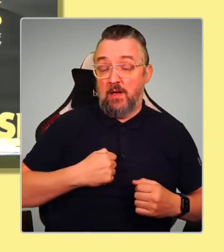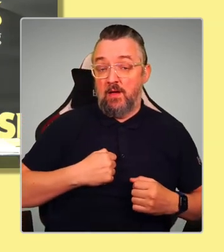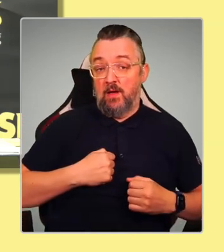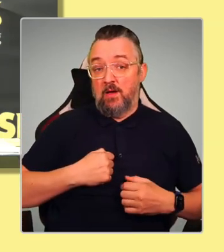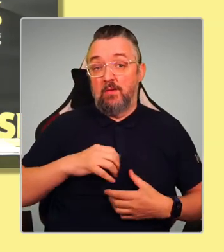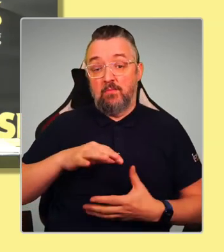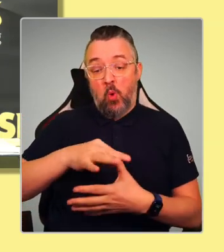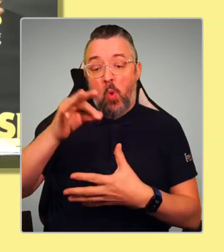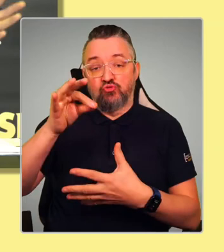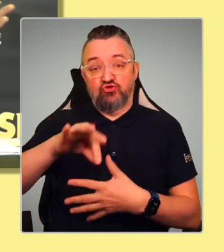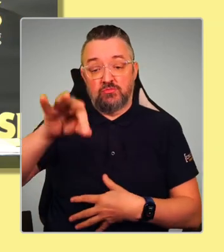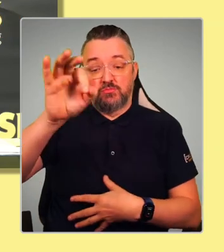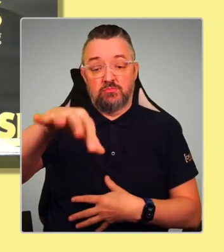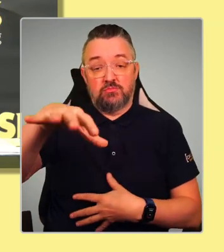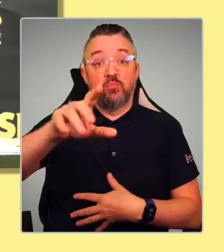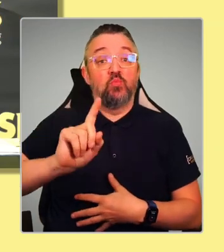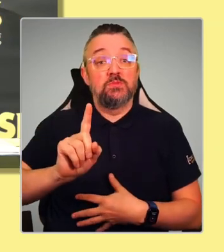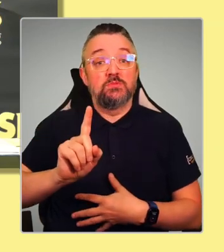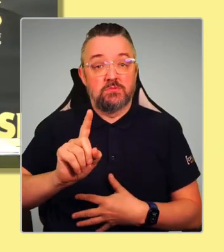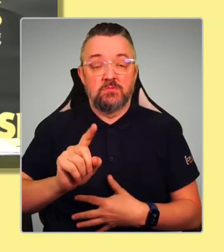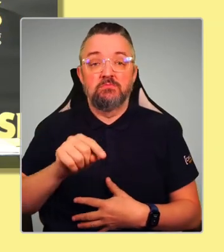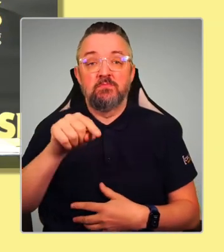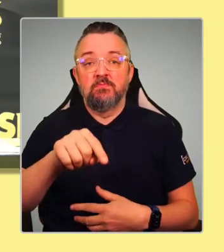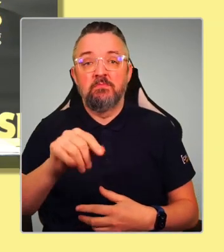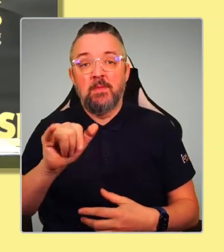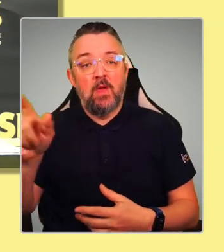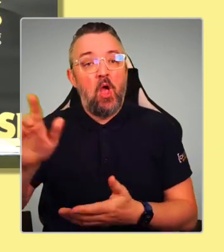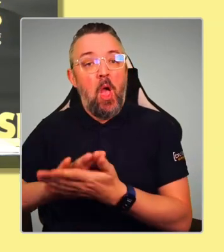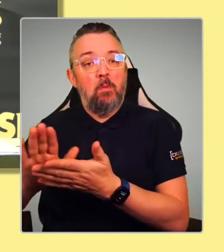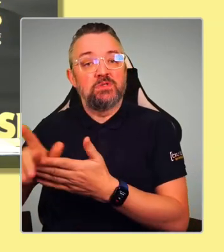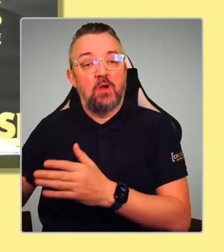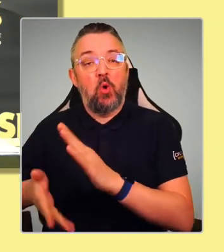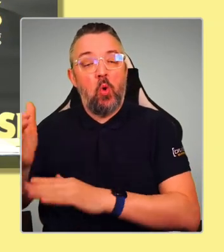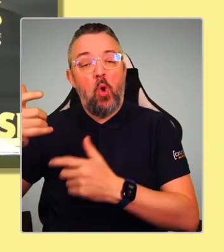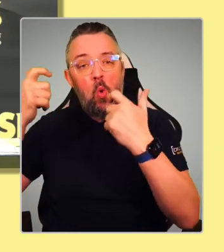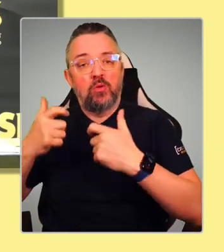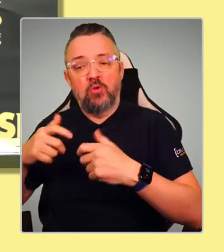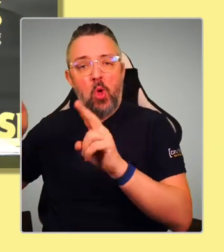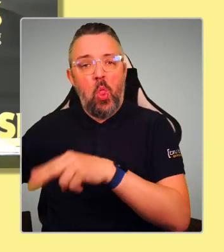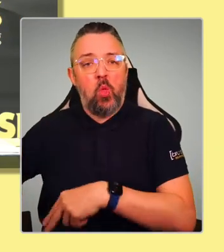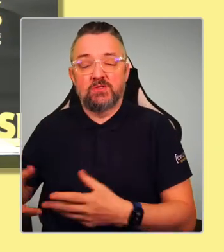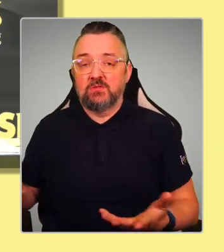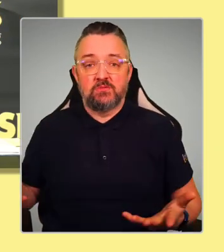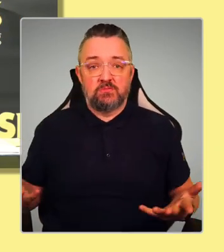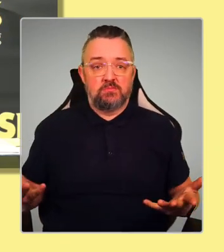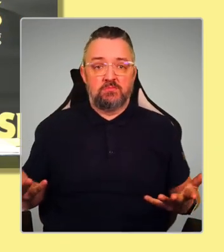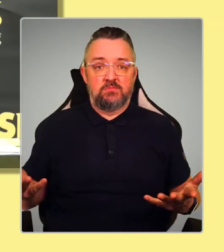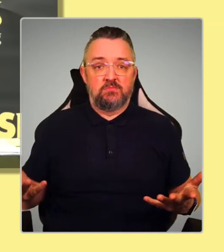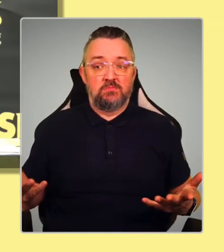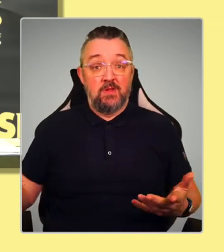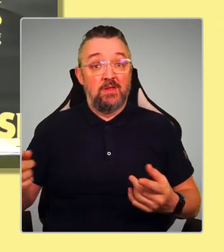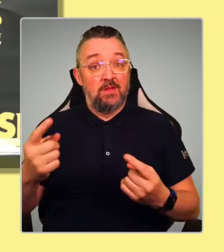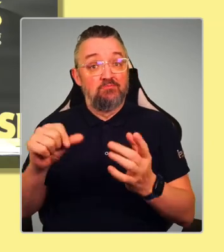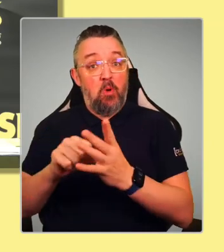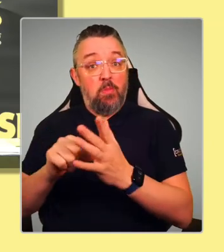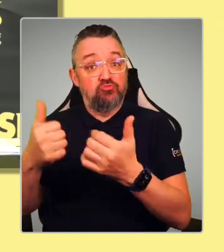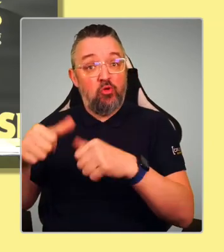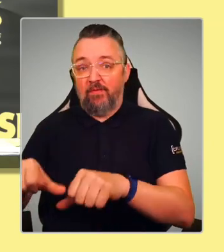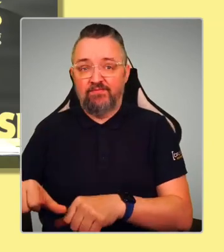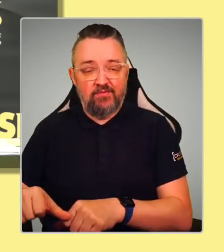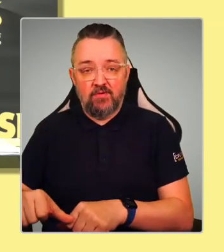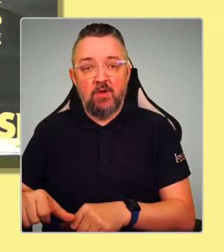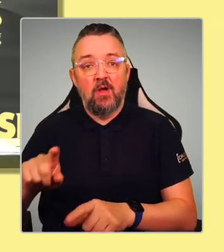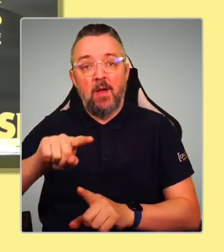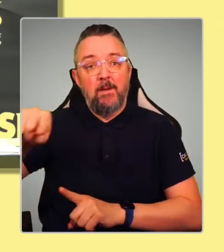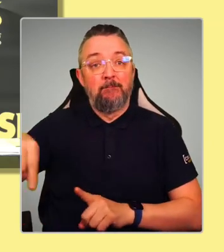you know, if Holmes goes to court and then he doesn't win or whatever, that's not going to necessarily resolve the issue. I think if we bring it back to parliament, I'm not